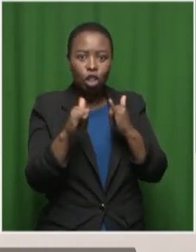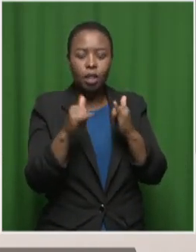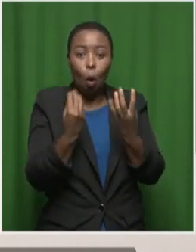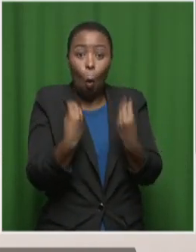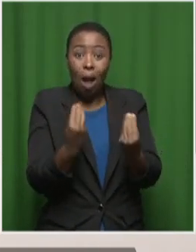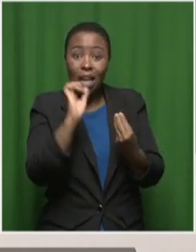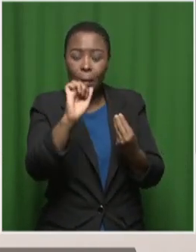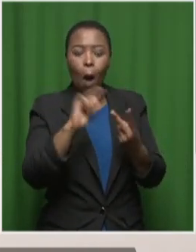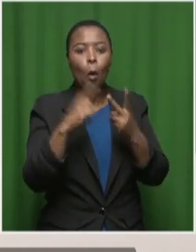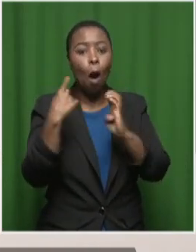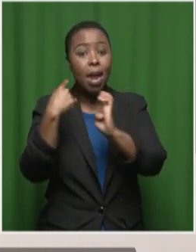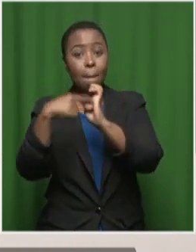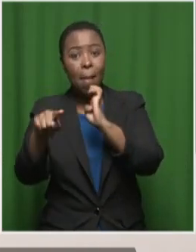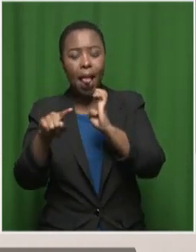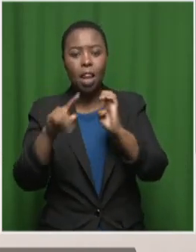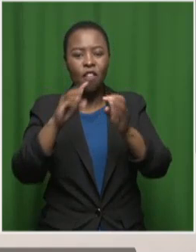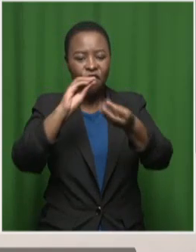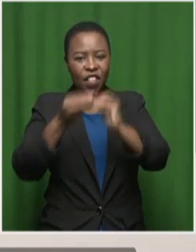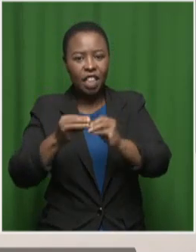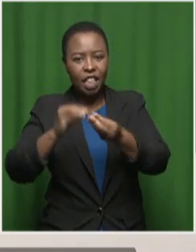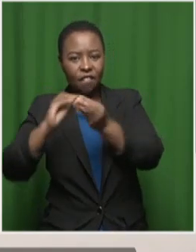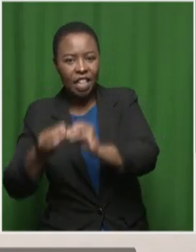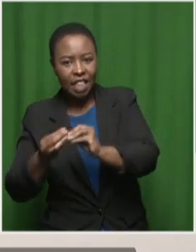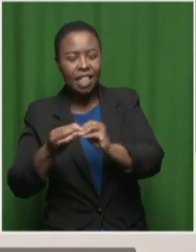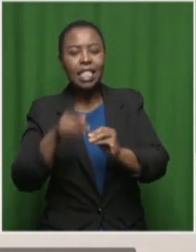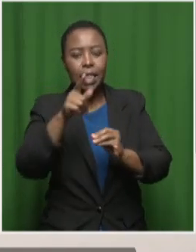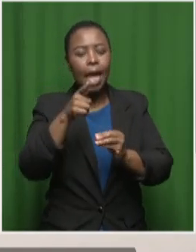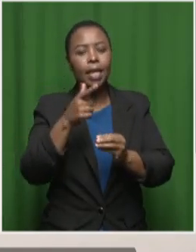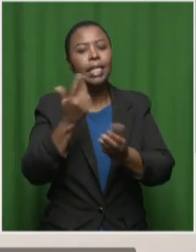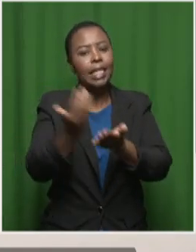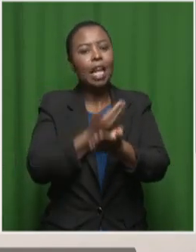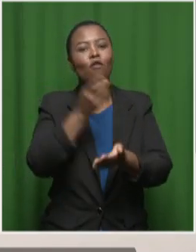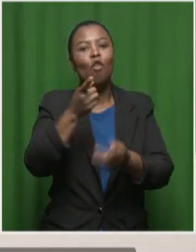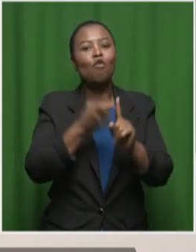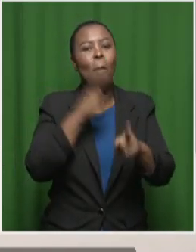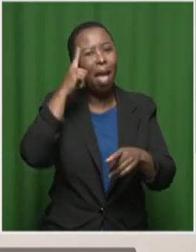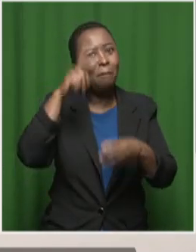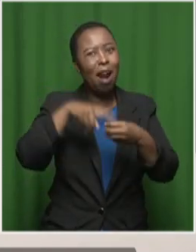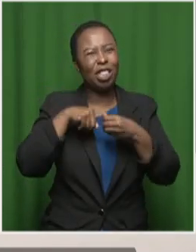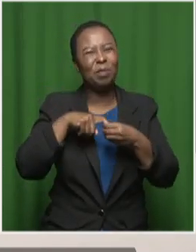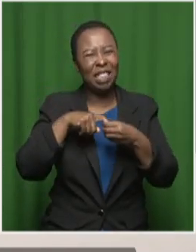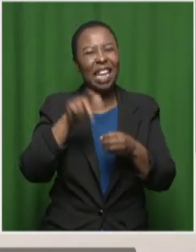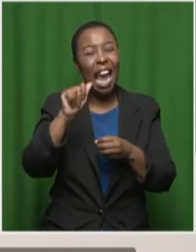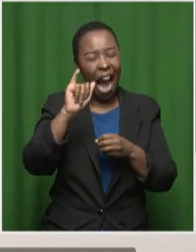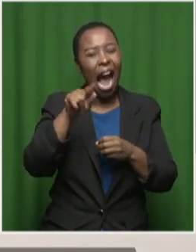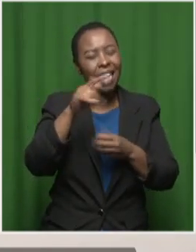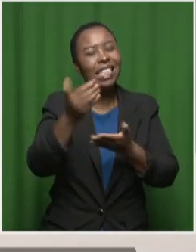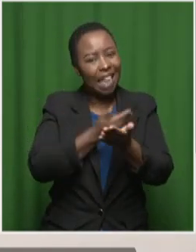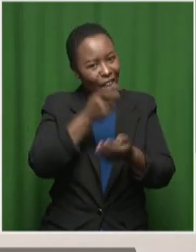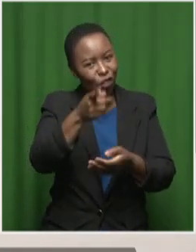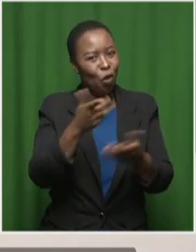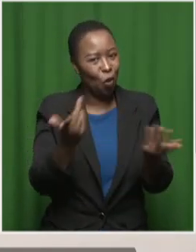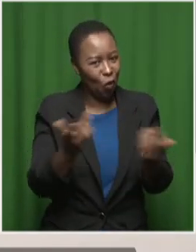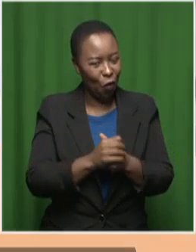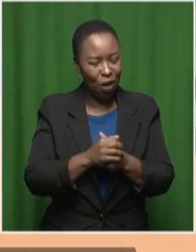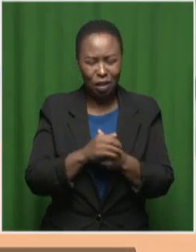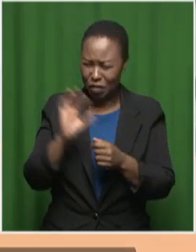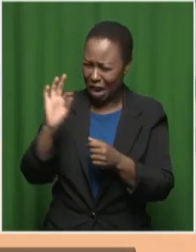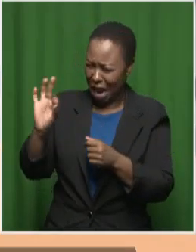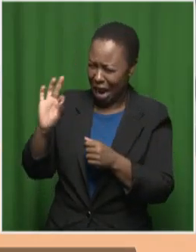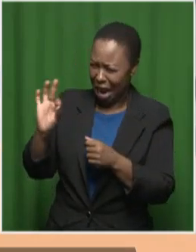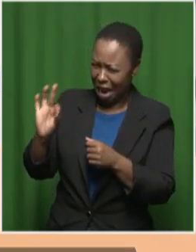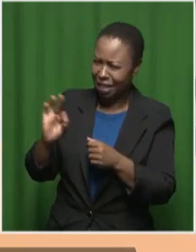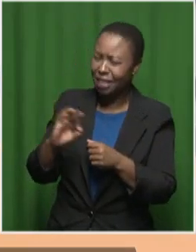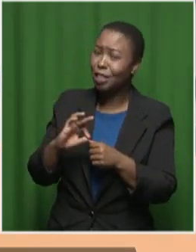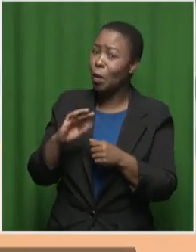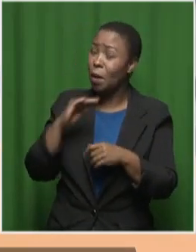or your emails and it saves you from embarrassment, it's actually AI that's saving you. Right, right. So does